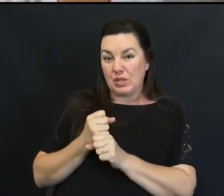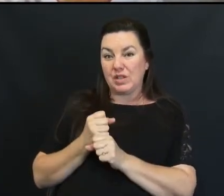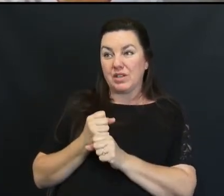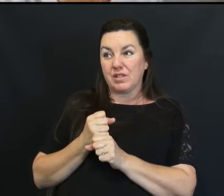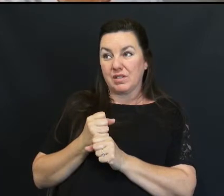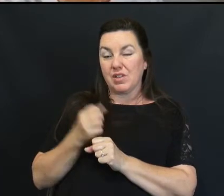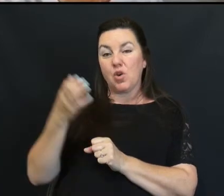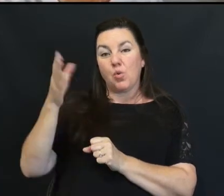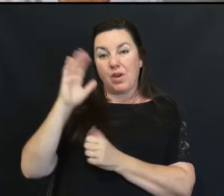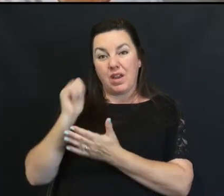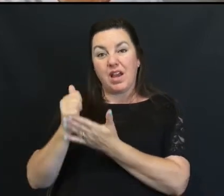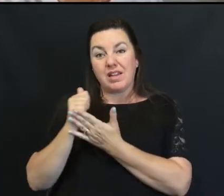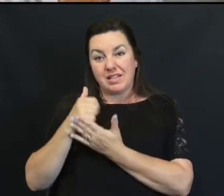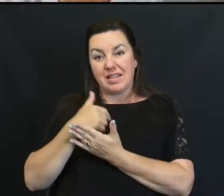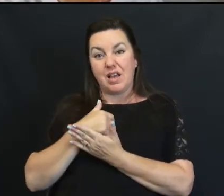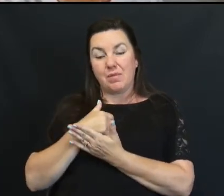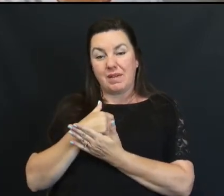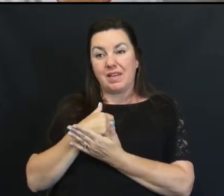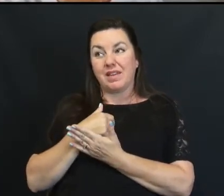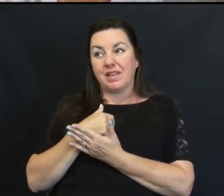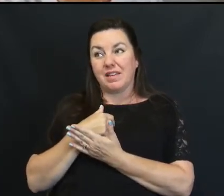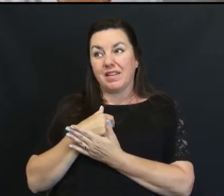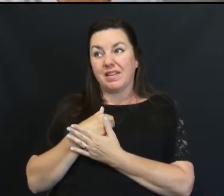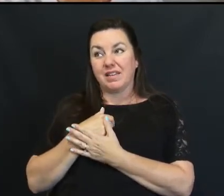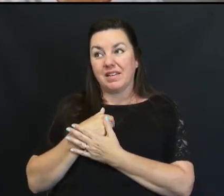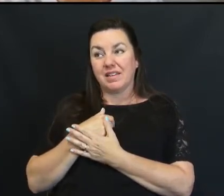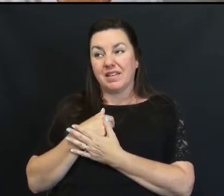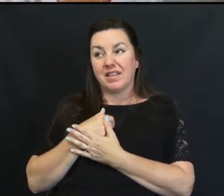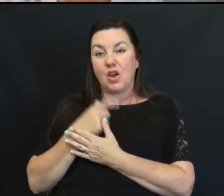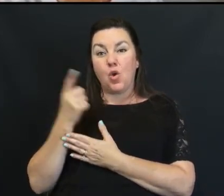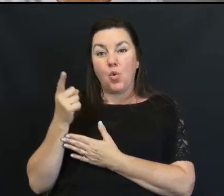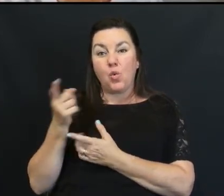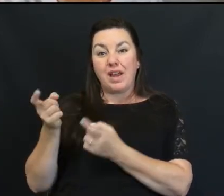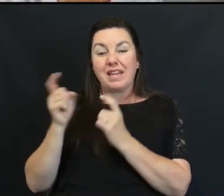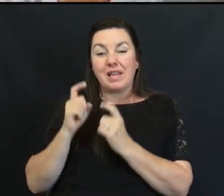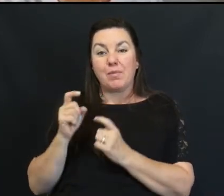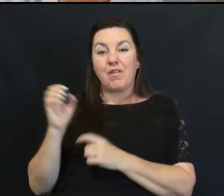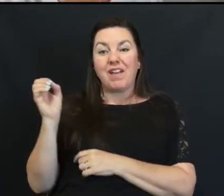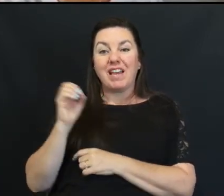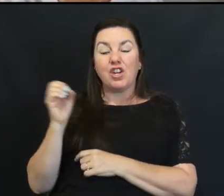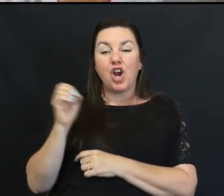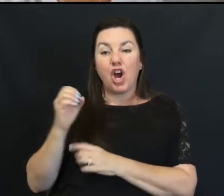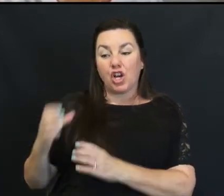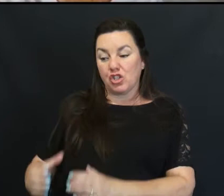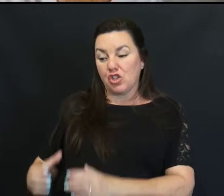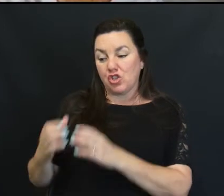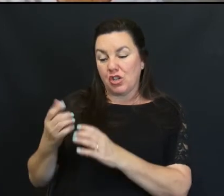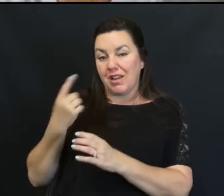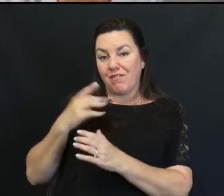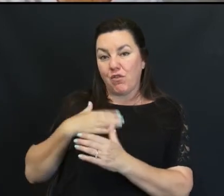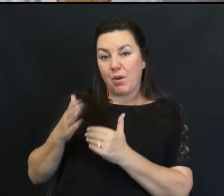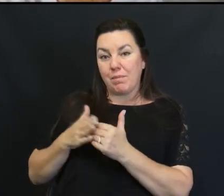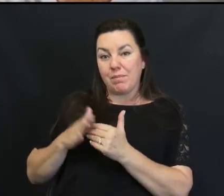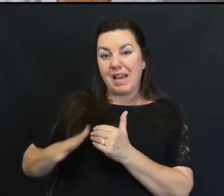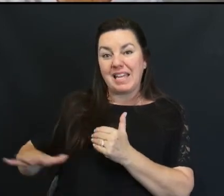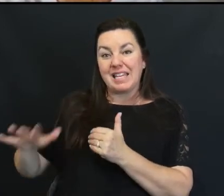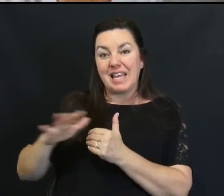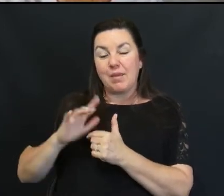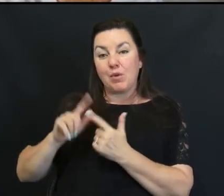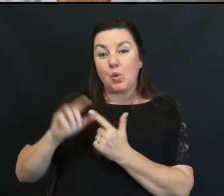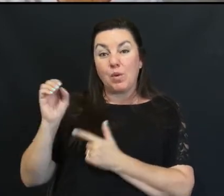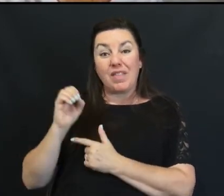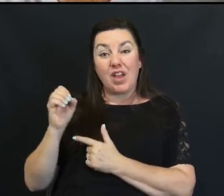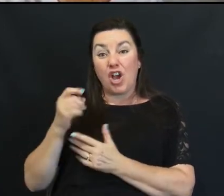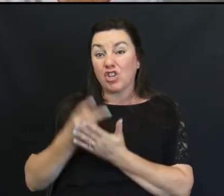Where God Has helped Me Number one He provided Oxygen tank For my Paramedic neighbor When the Oxygen company